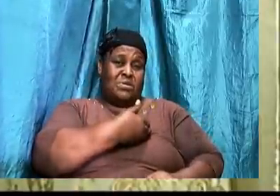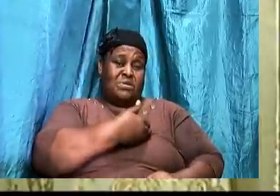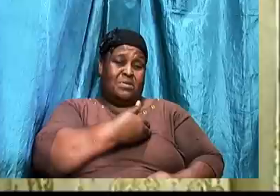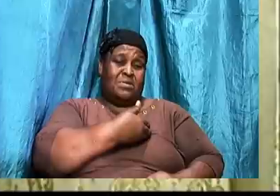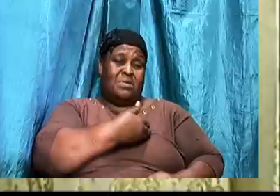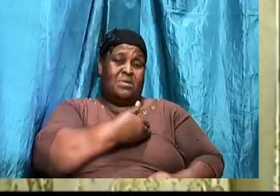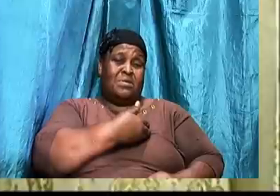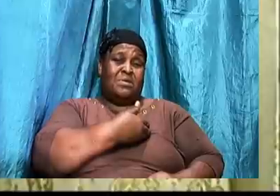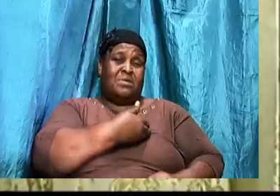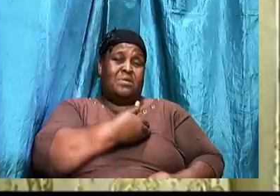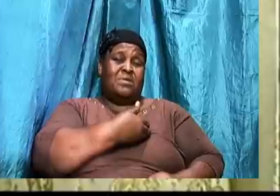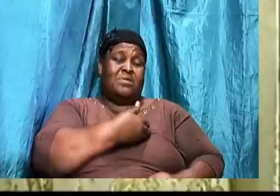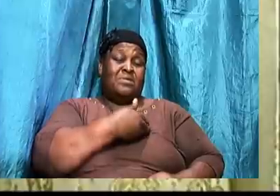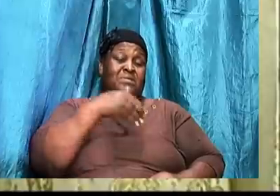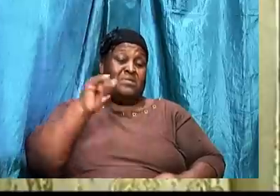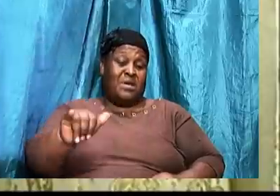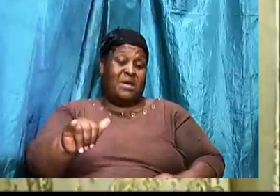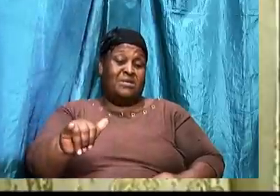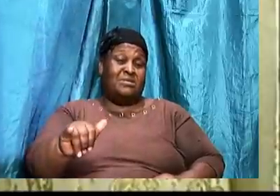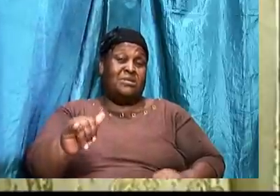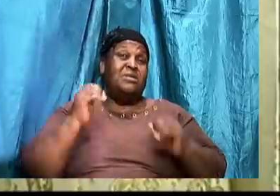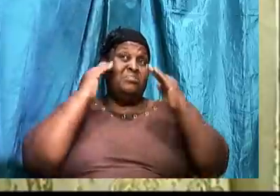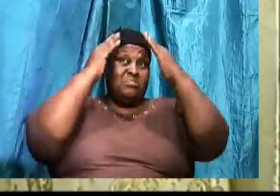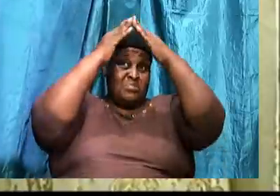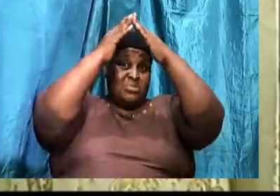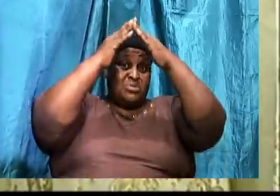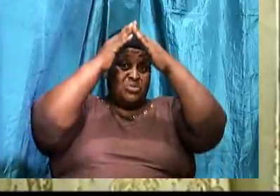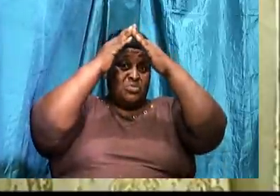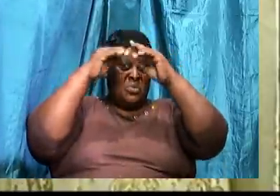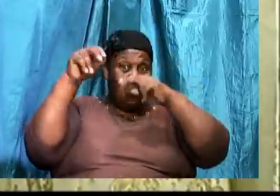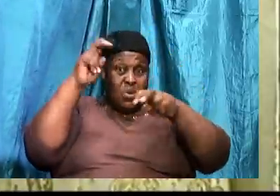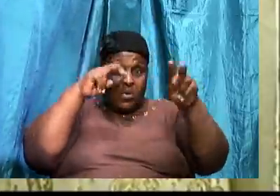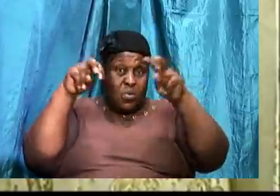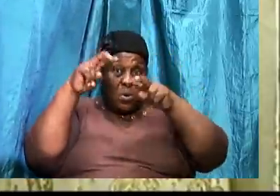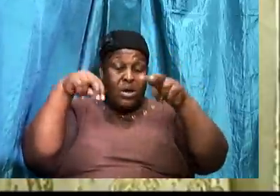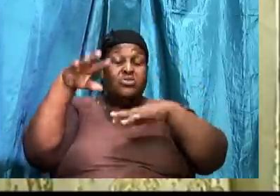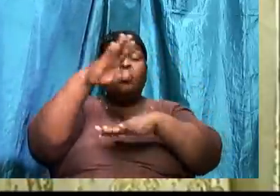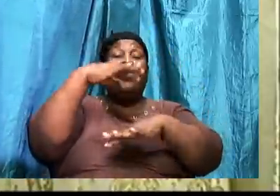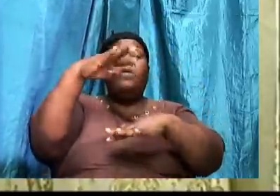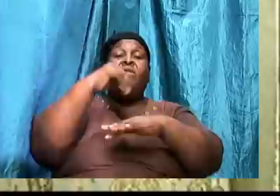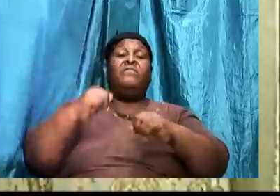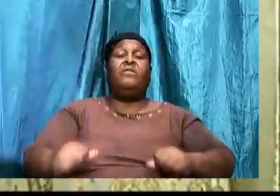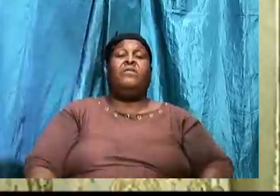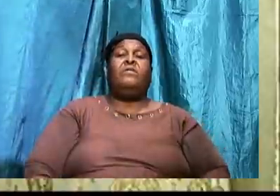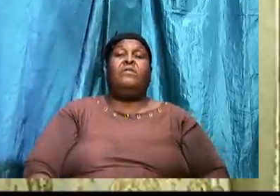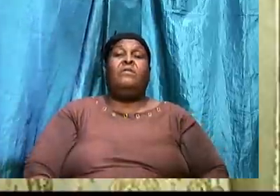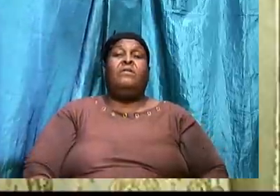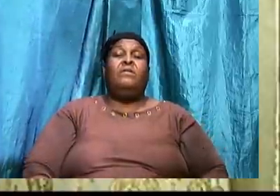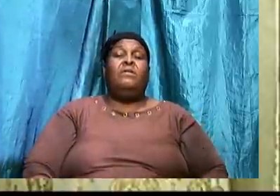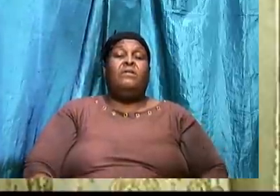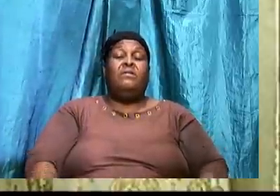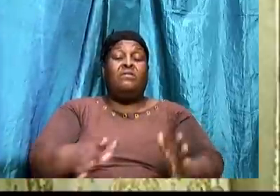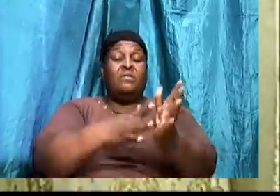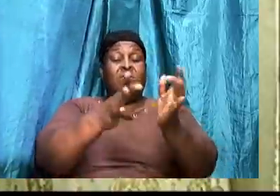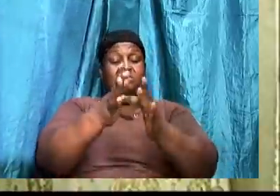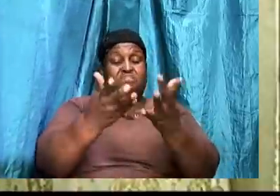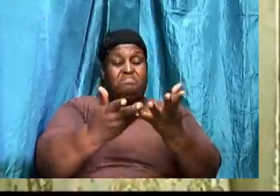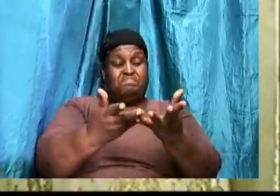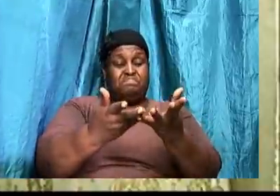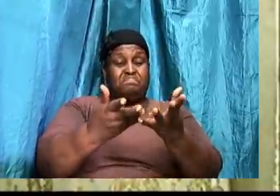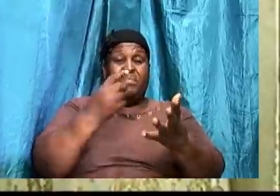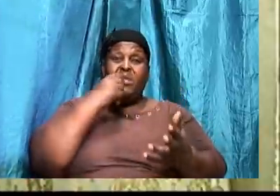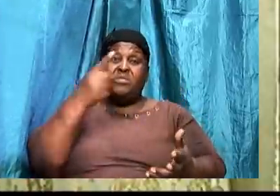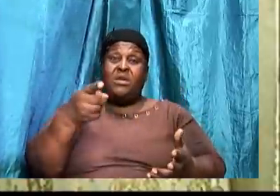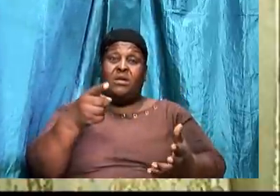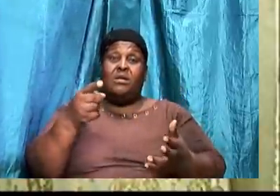Is overseeing. The bible says. That she. Must give. An account. For your soul.